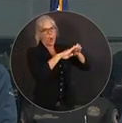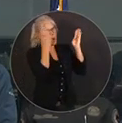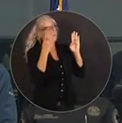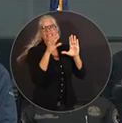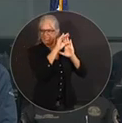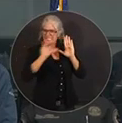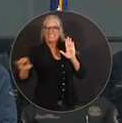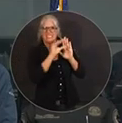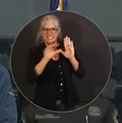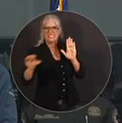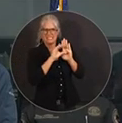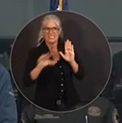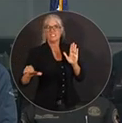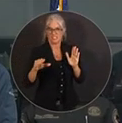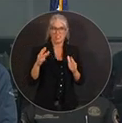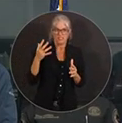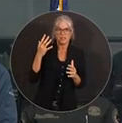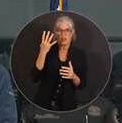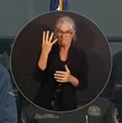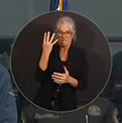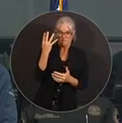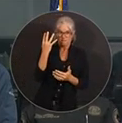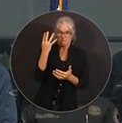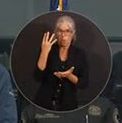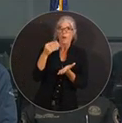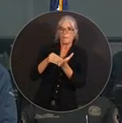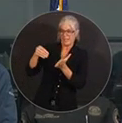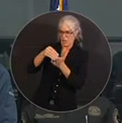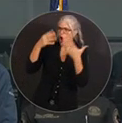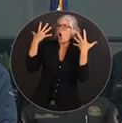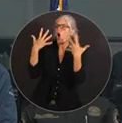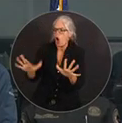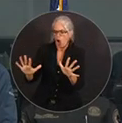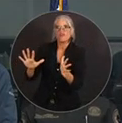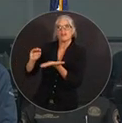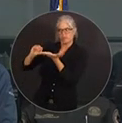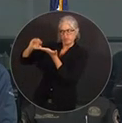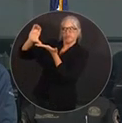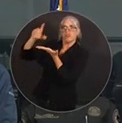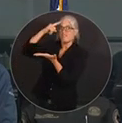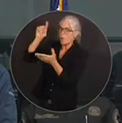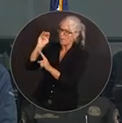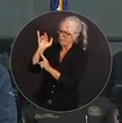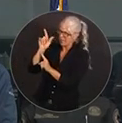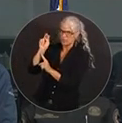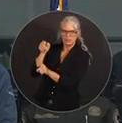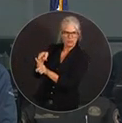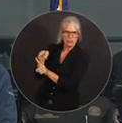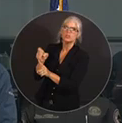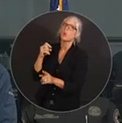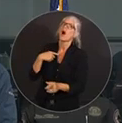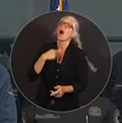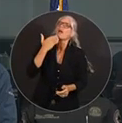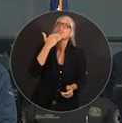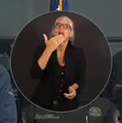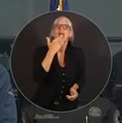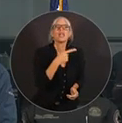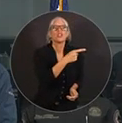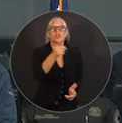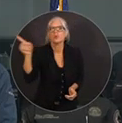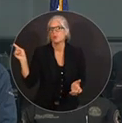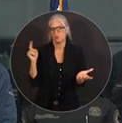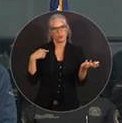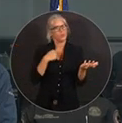almost $4 million has been raised for the victims of Hurricane Helene. Thanks for everybody who's done it. We've had tremendous donations from